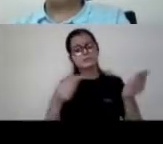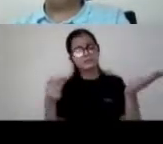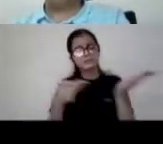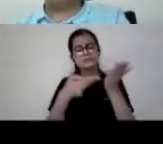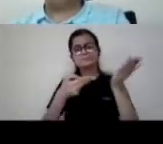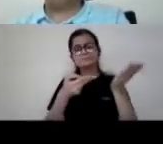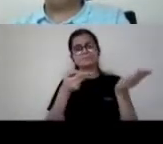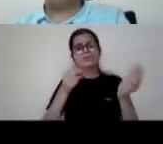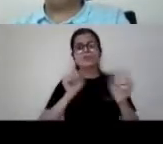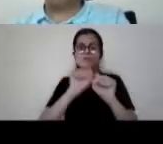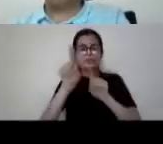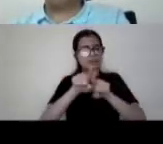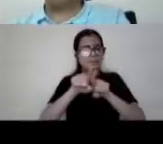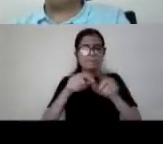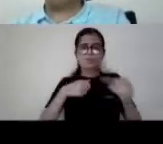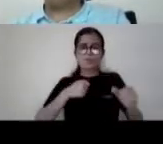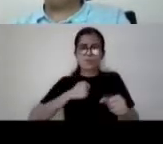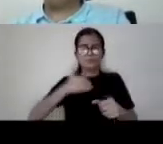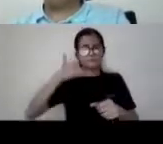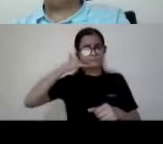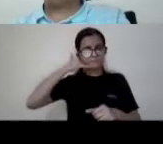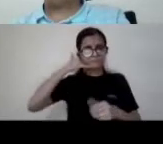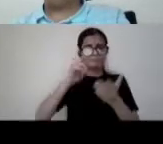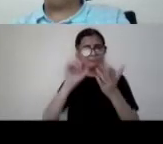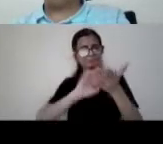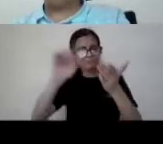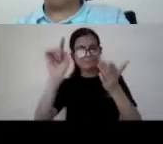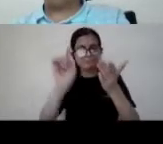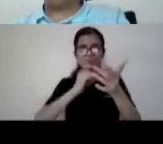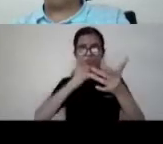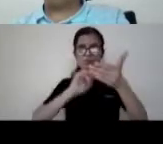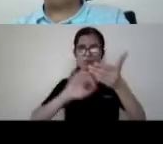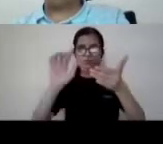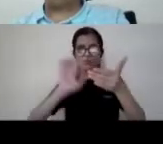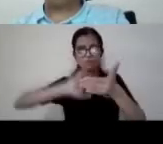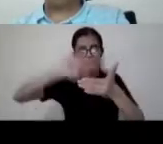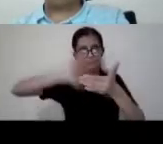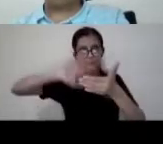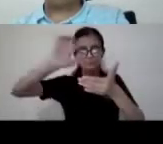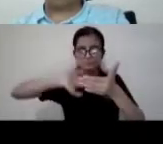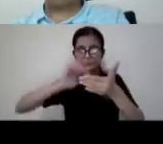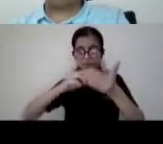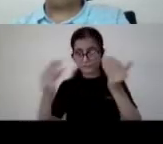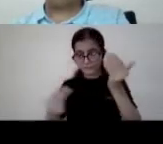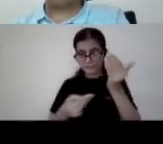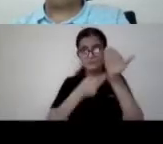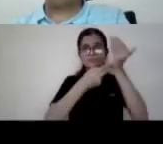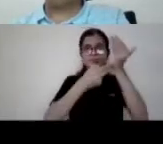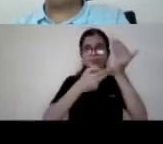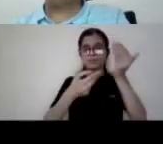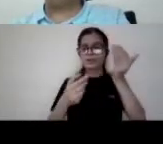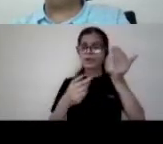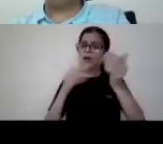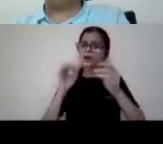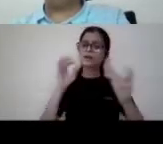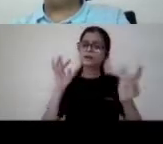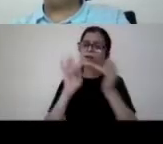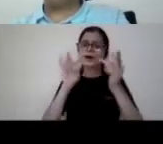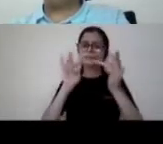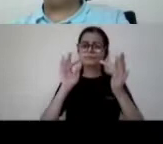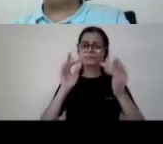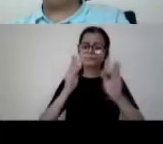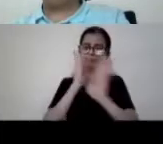have a smartphone on my in my pocket my this smartphone or a daisy player is connected directly to suganma kustakale